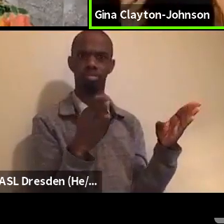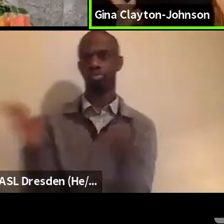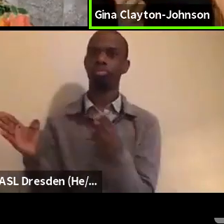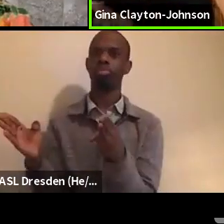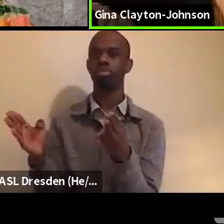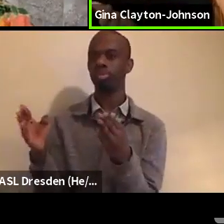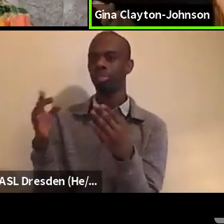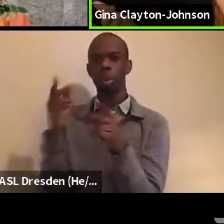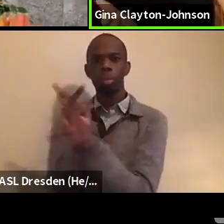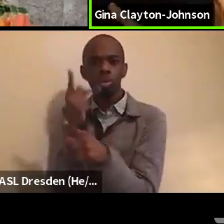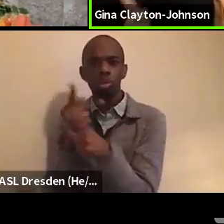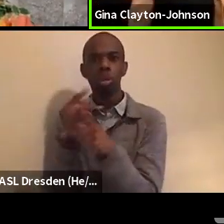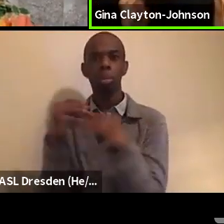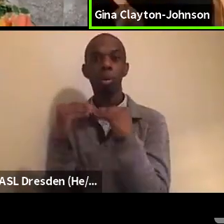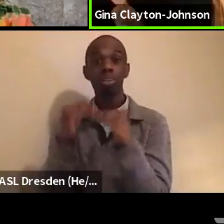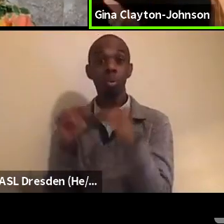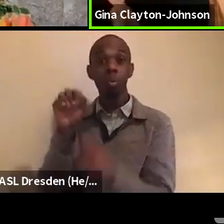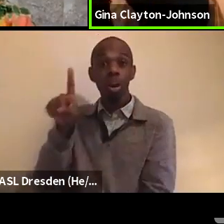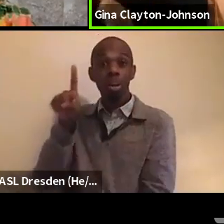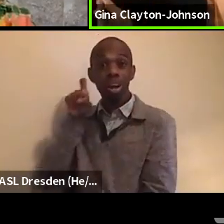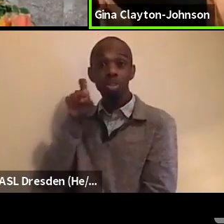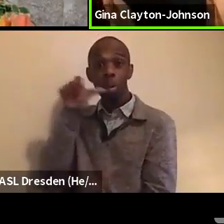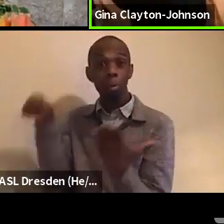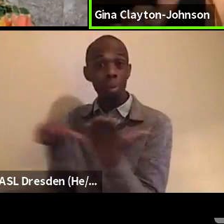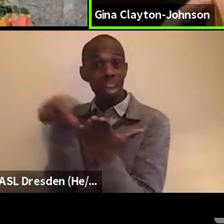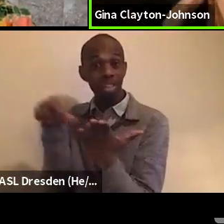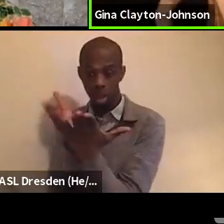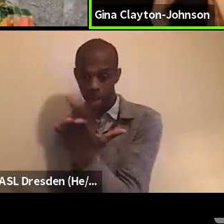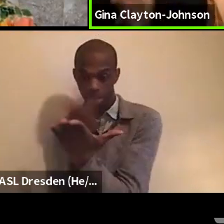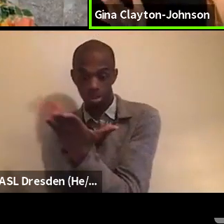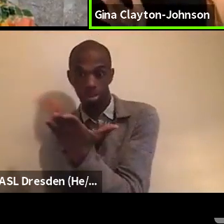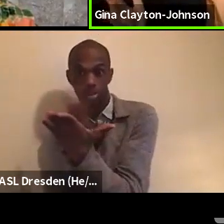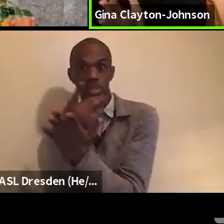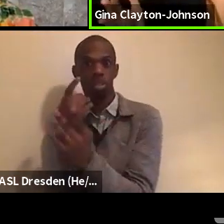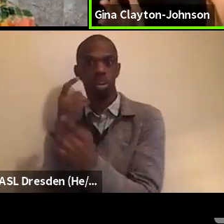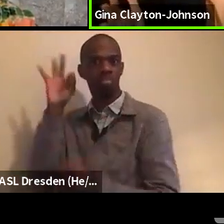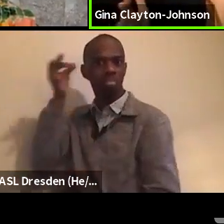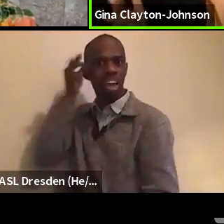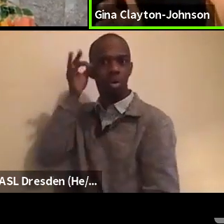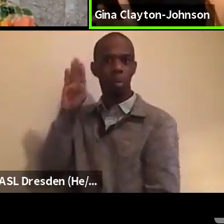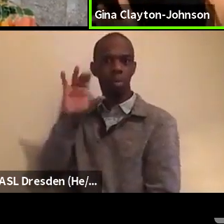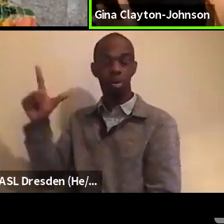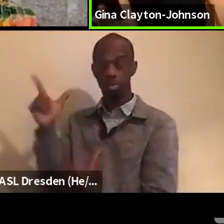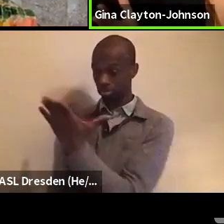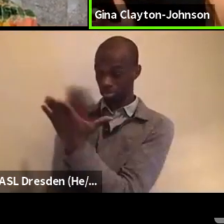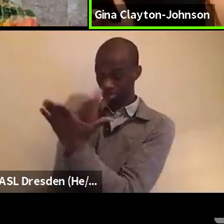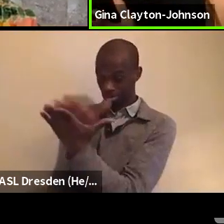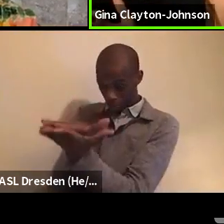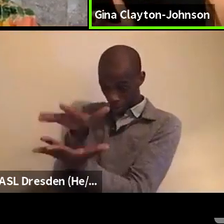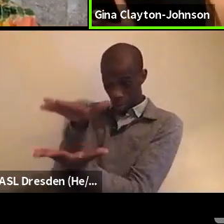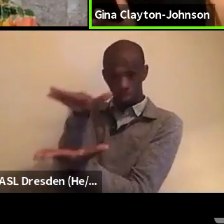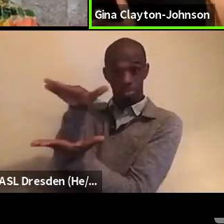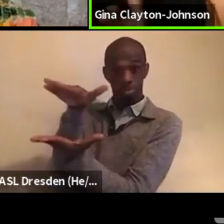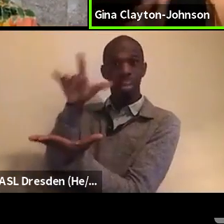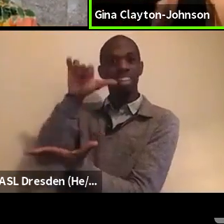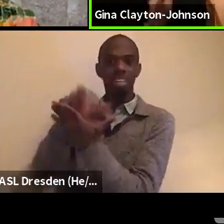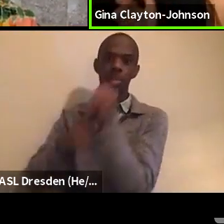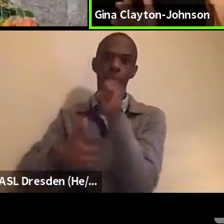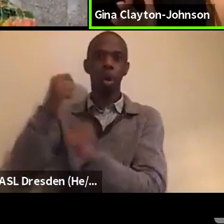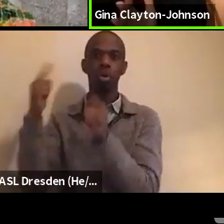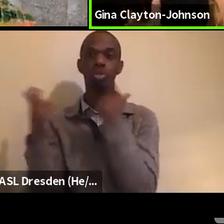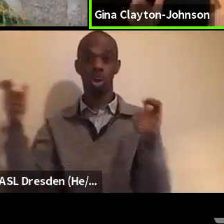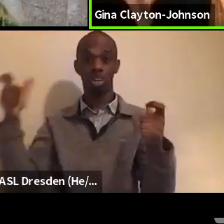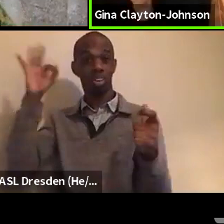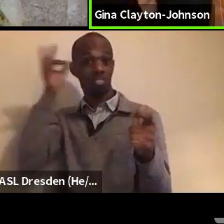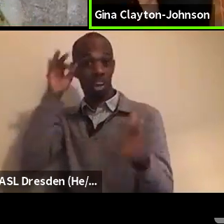100 page, omnibus federal bill, mean, this is the largest federal bill ever to be presented by any social movement to Congress in